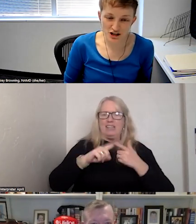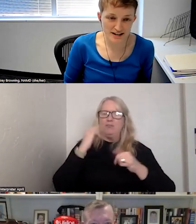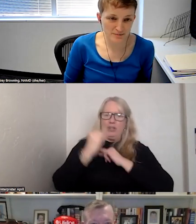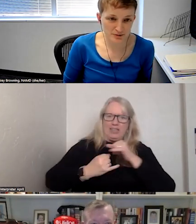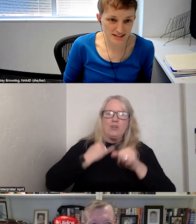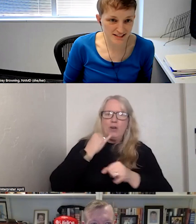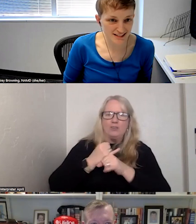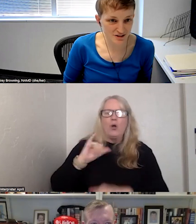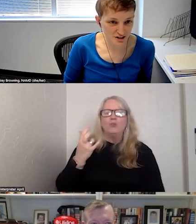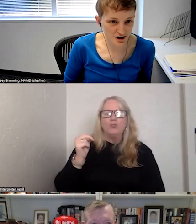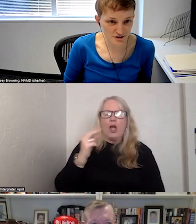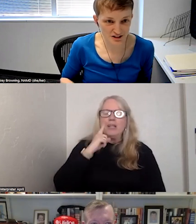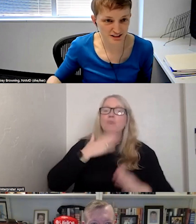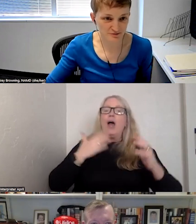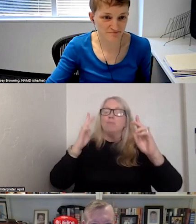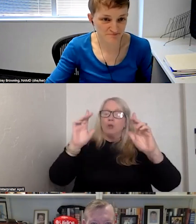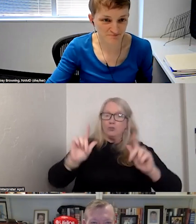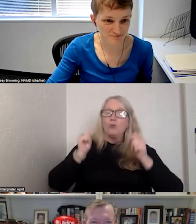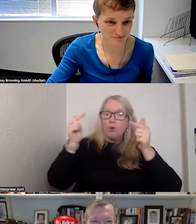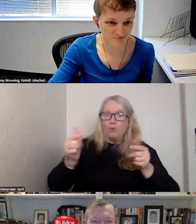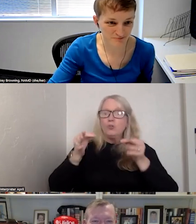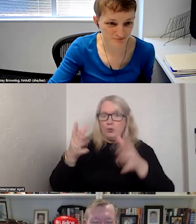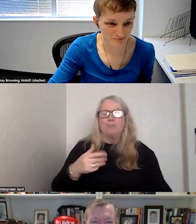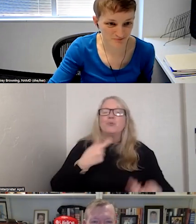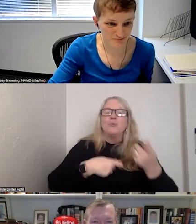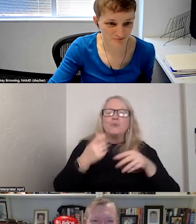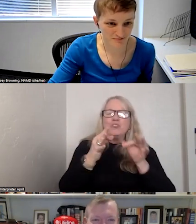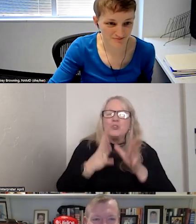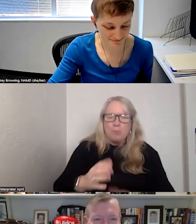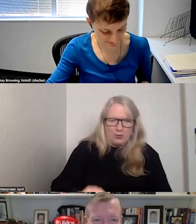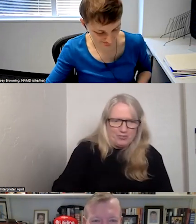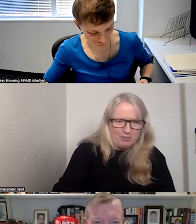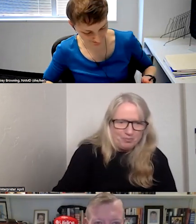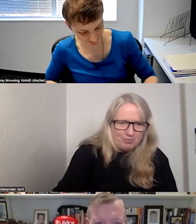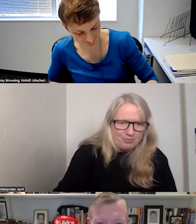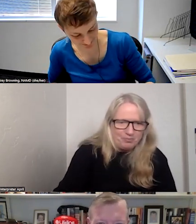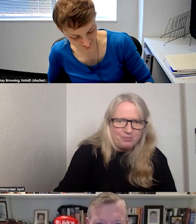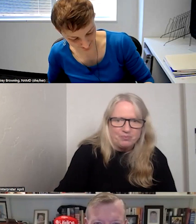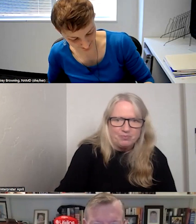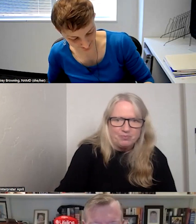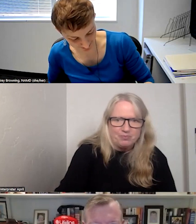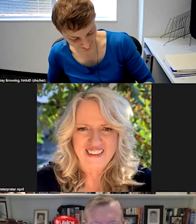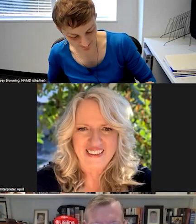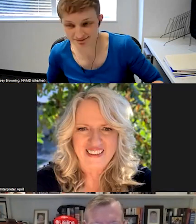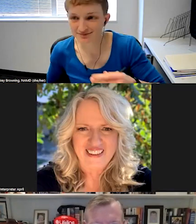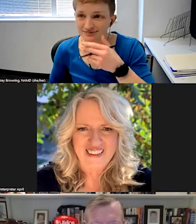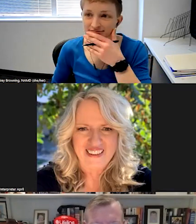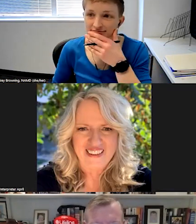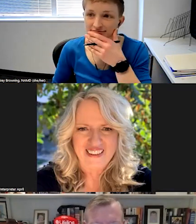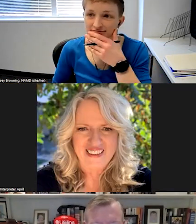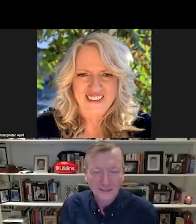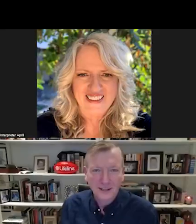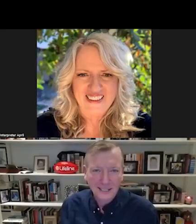So, John, I'm pleased to turn it over to you. Well, good morning, everybody. Good morning from Sydney, Australia. And